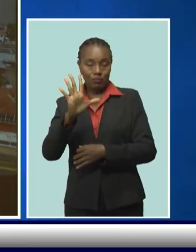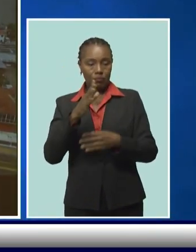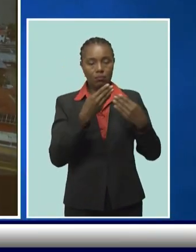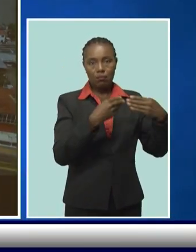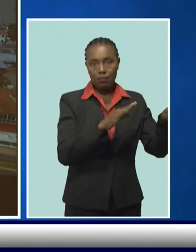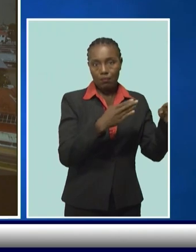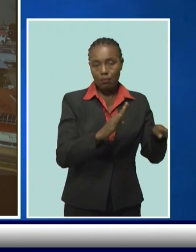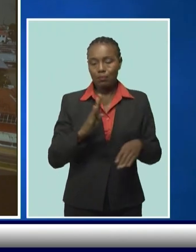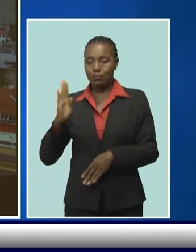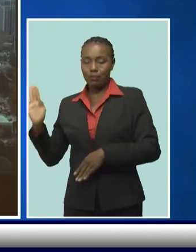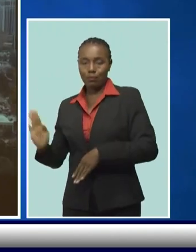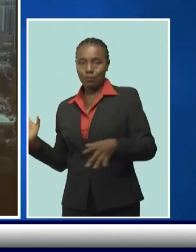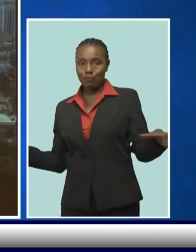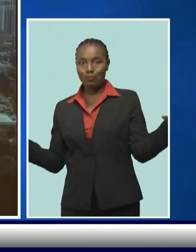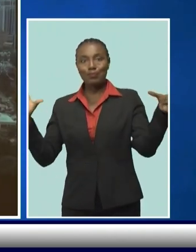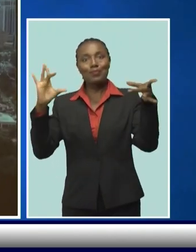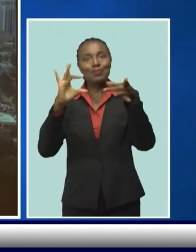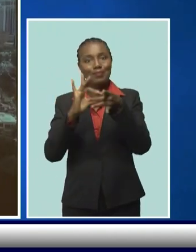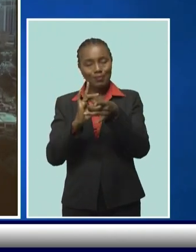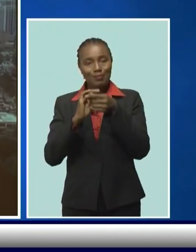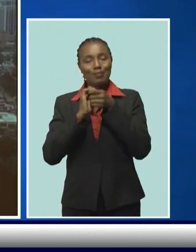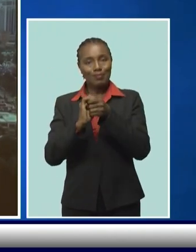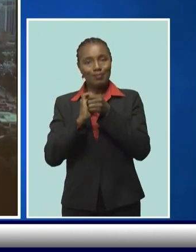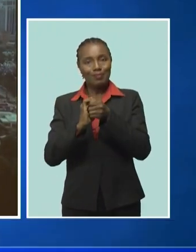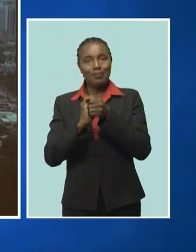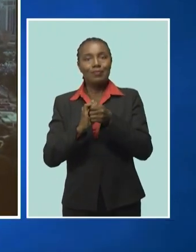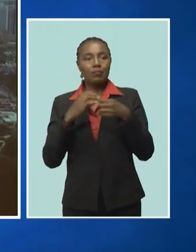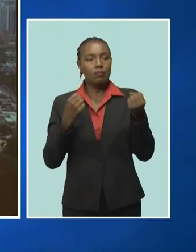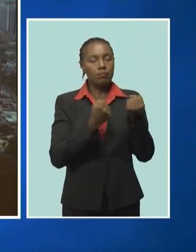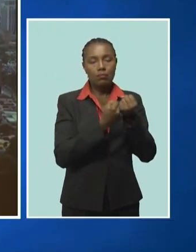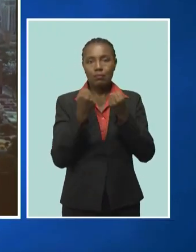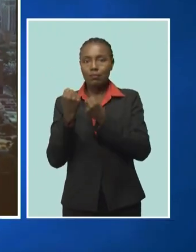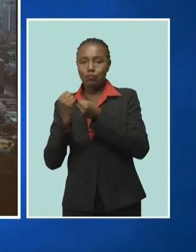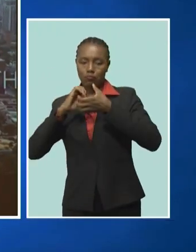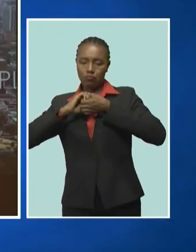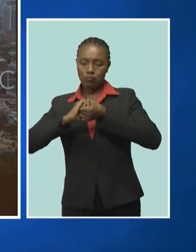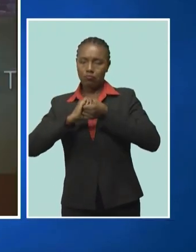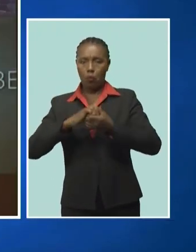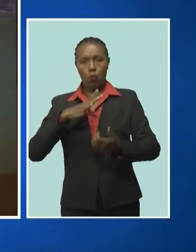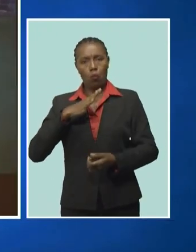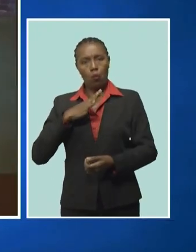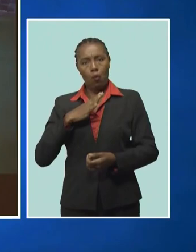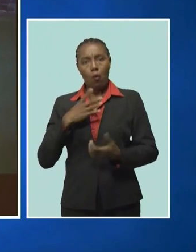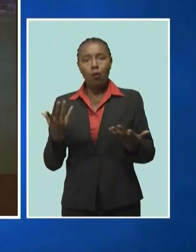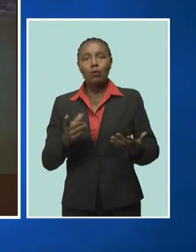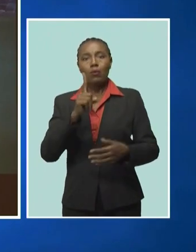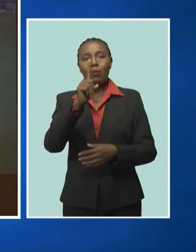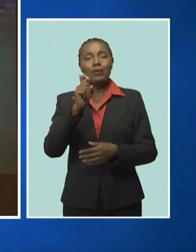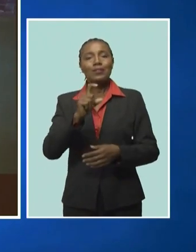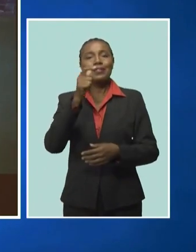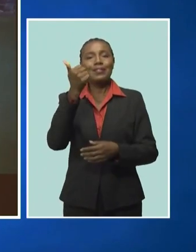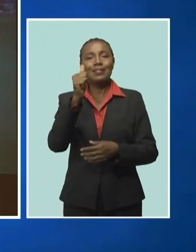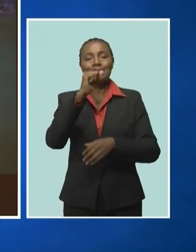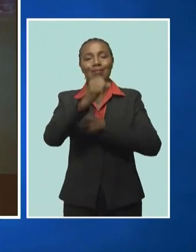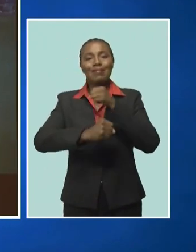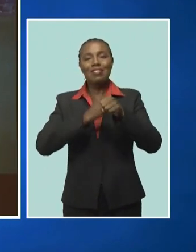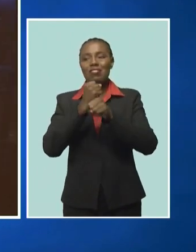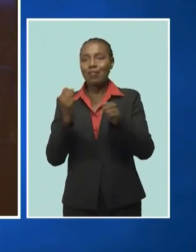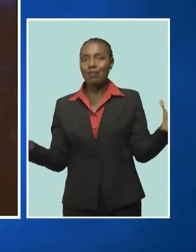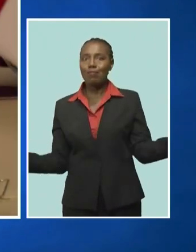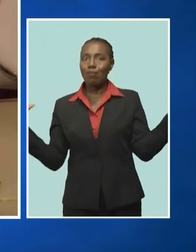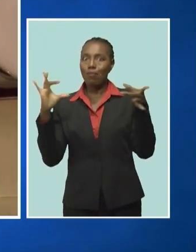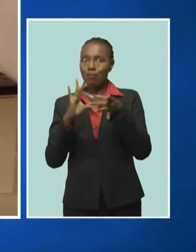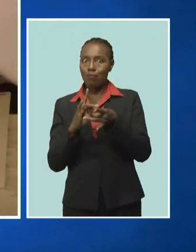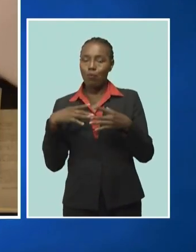diplomatic relations and have since enjoyed a positive and productive partnership with almost 110 years of historical linkages.